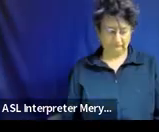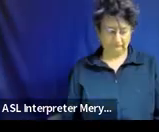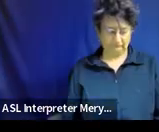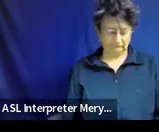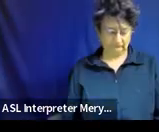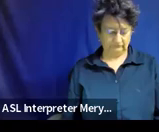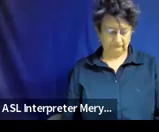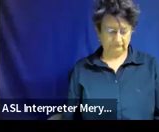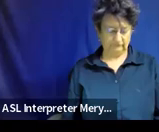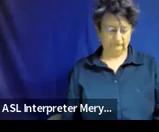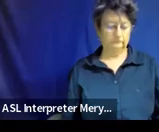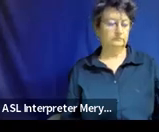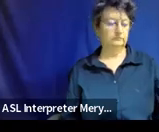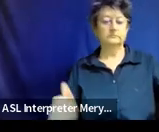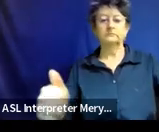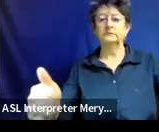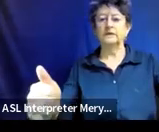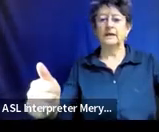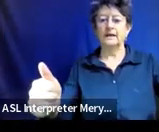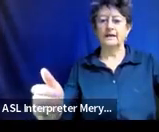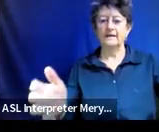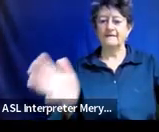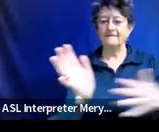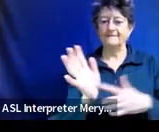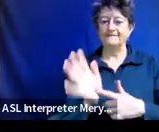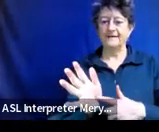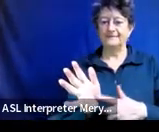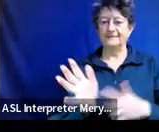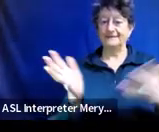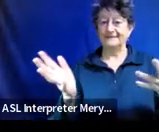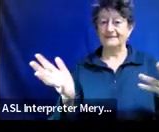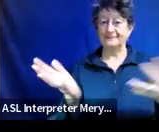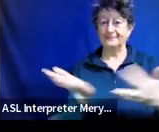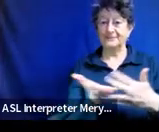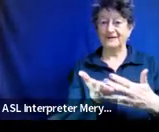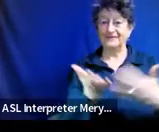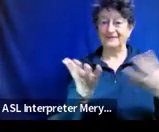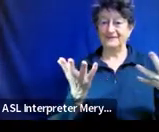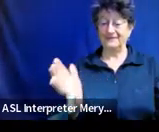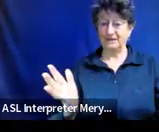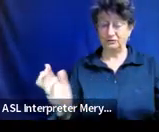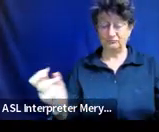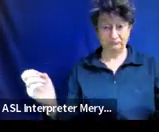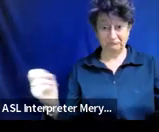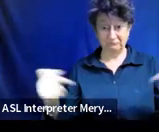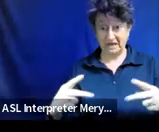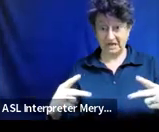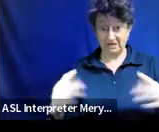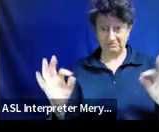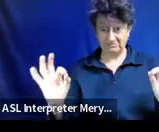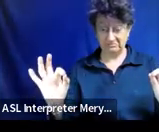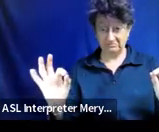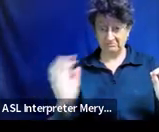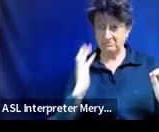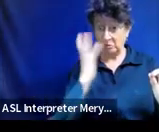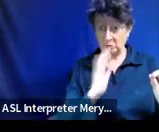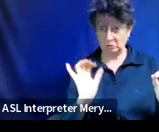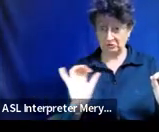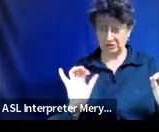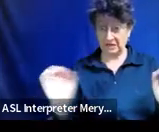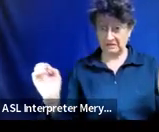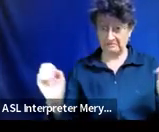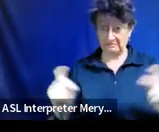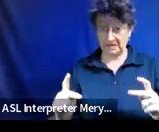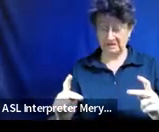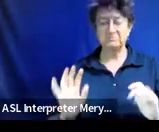All right. Our five minutes is up. Is everybody back? Let's see. Looks like people are back. I think I was a little